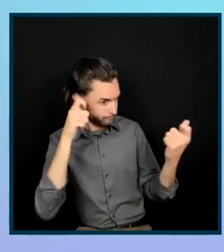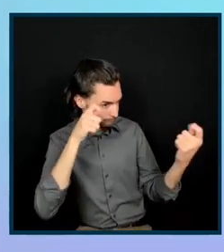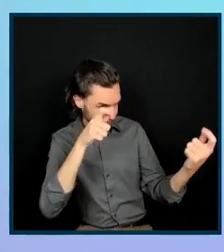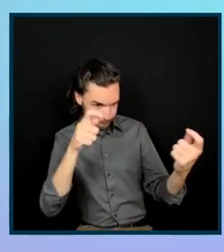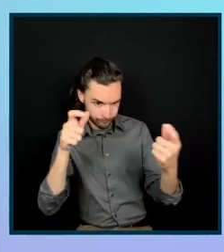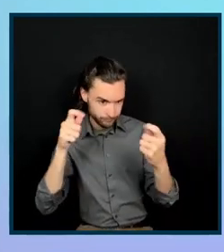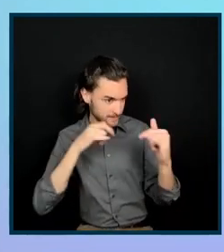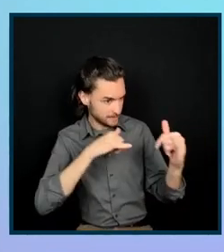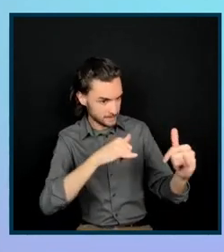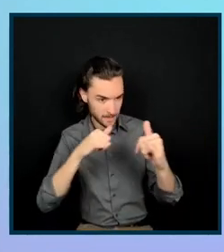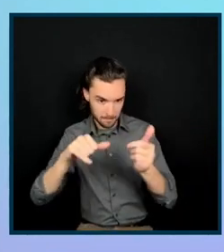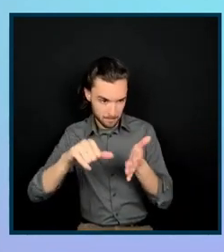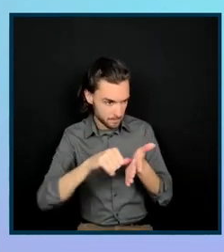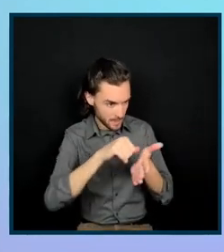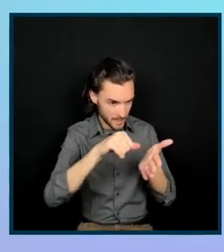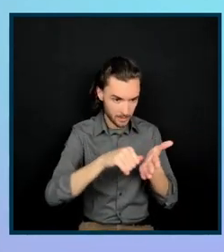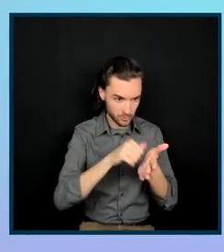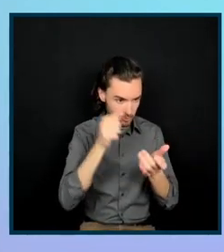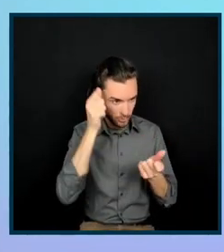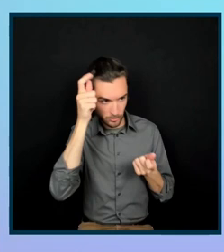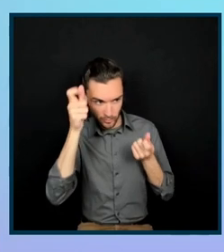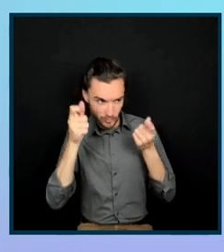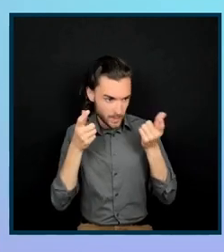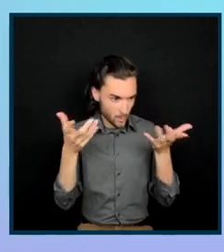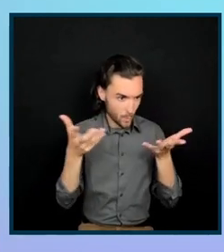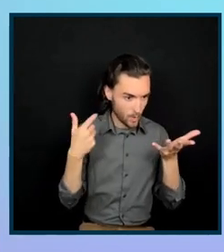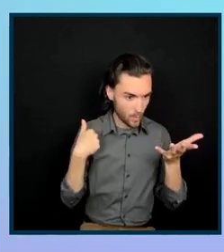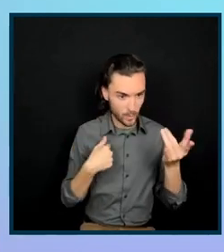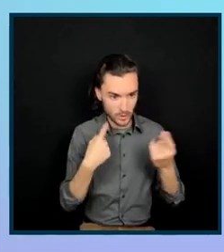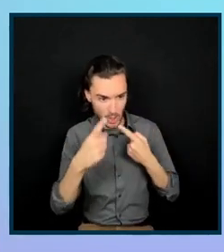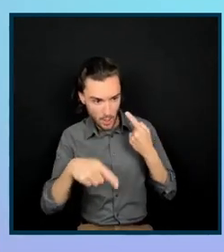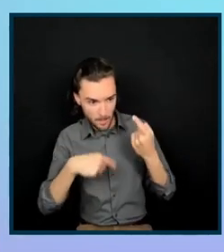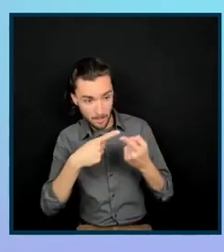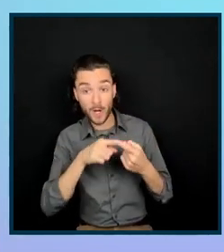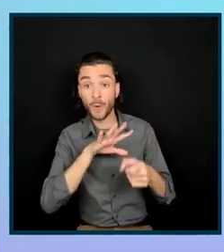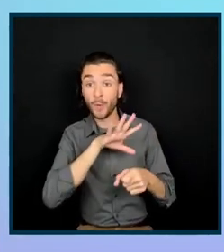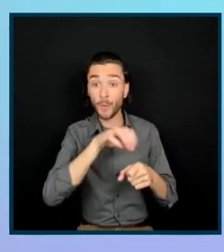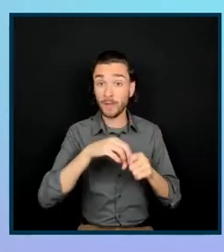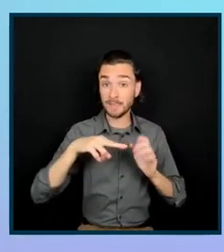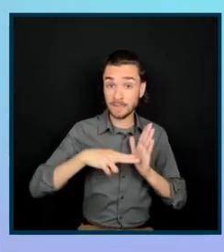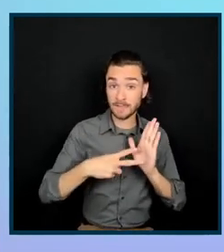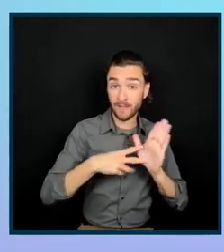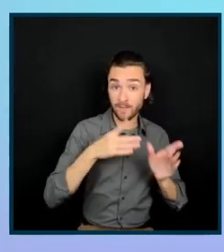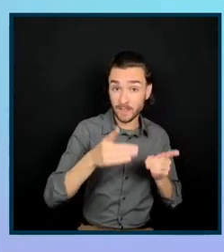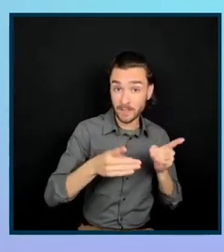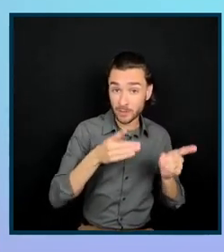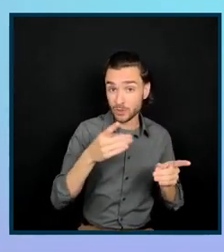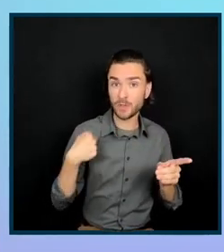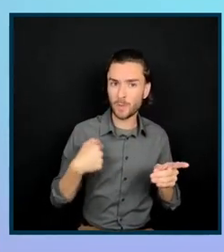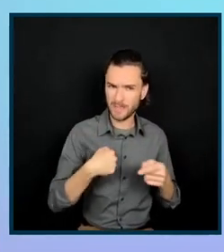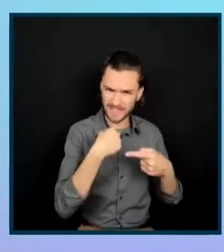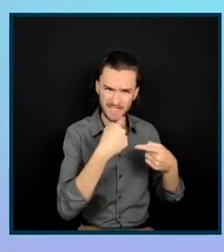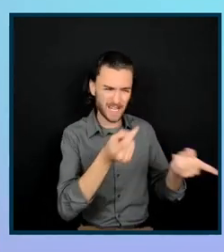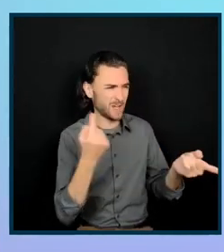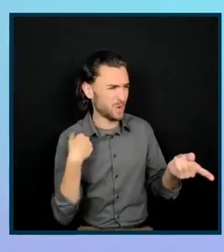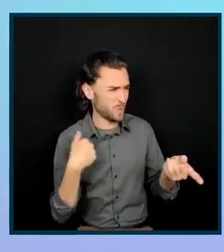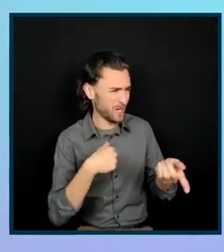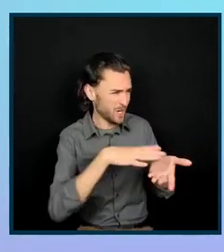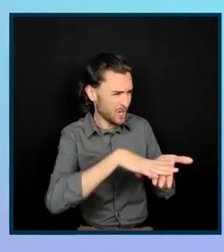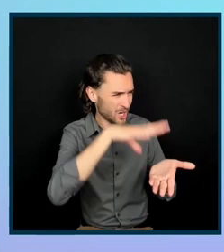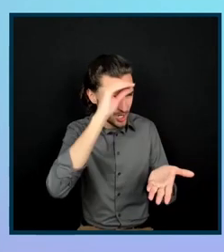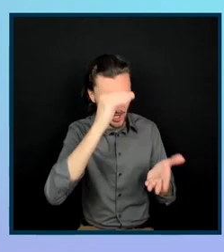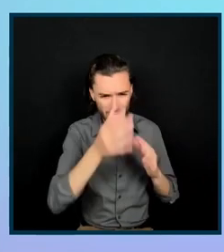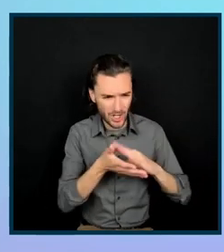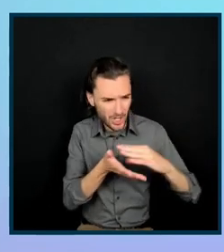understanding the language. So, we provide definition. We set the stage that this is a learning environment and that we're all learning together.